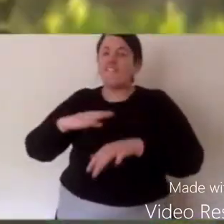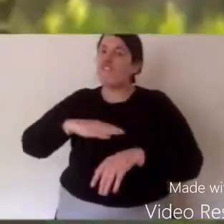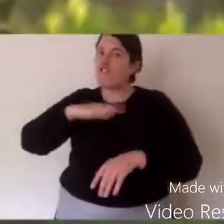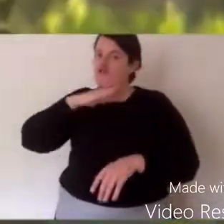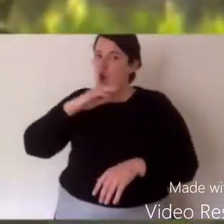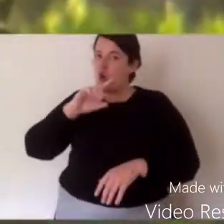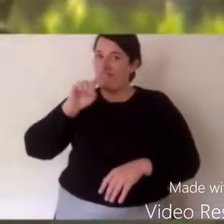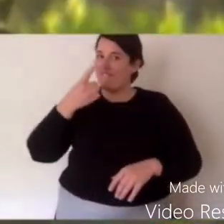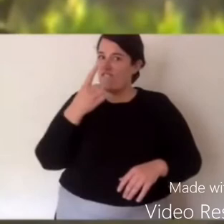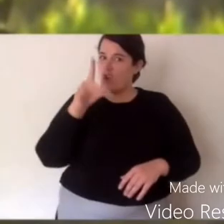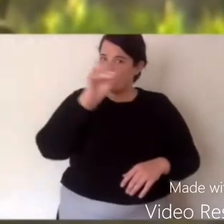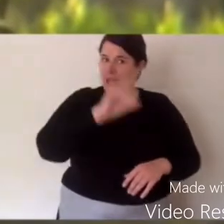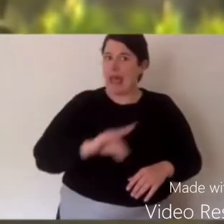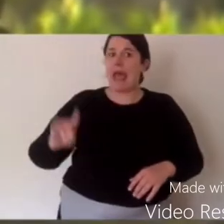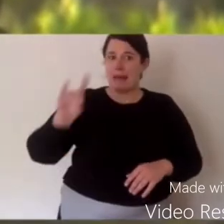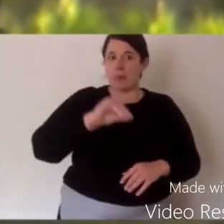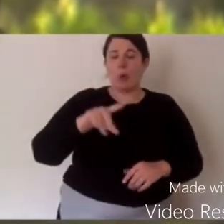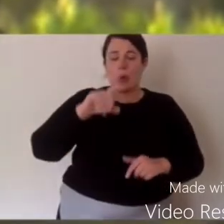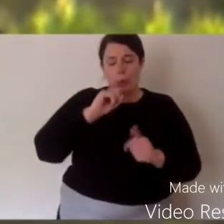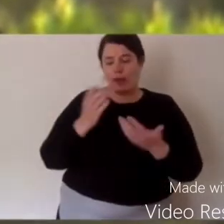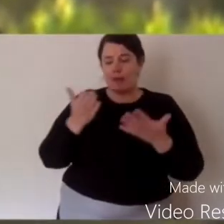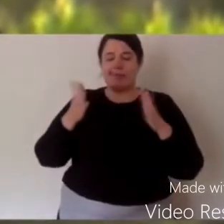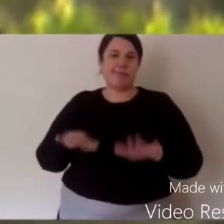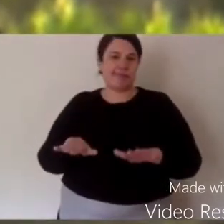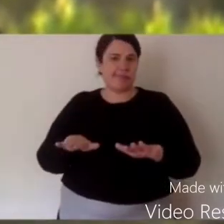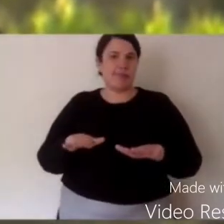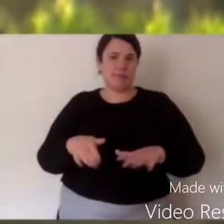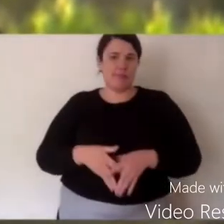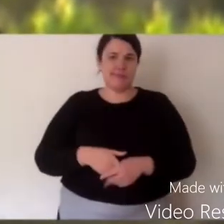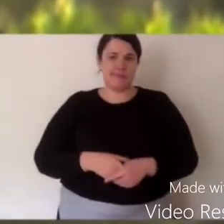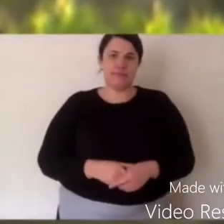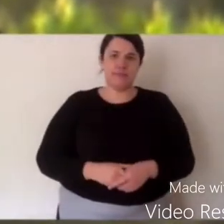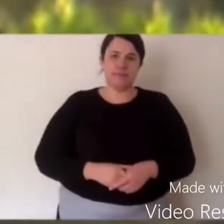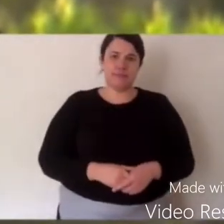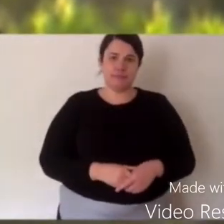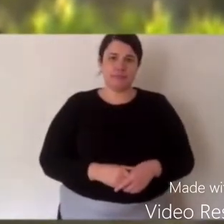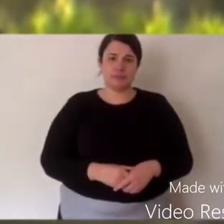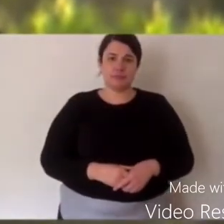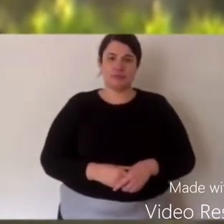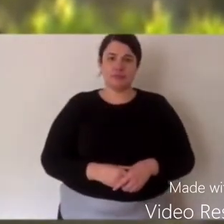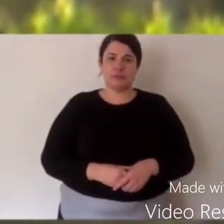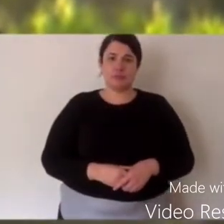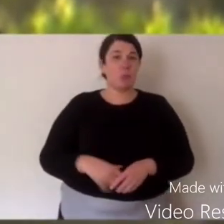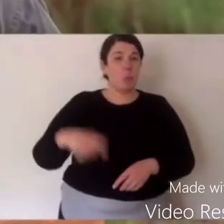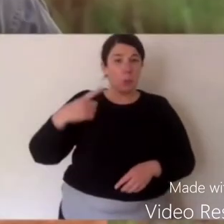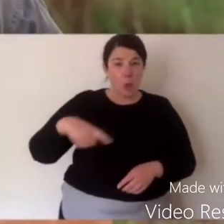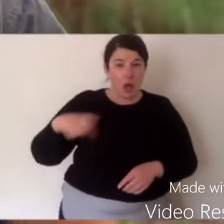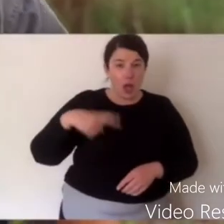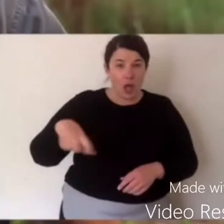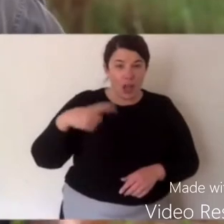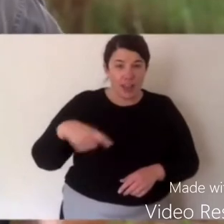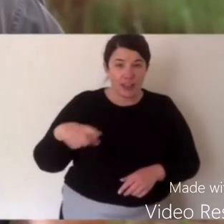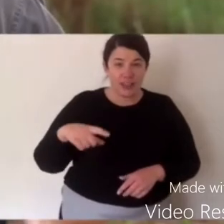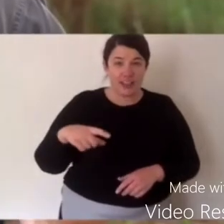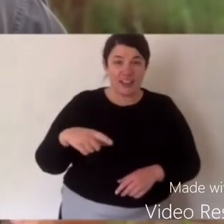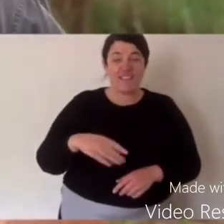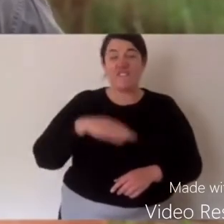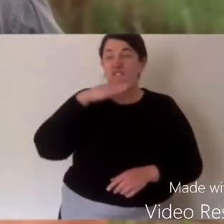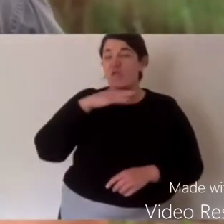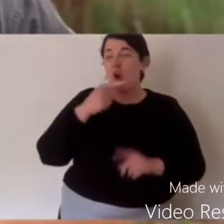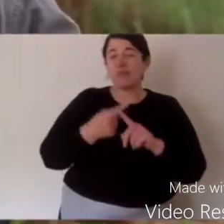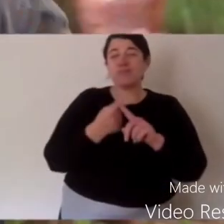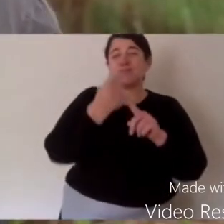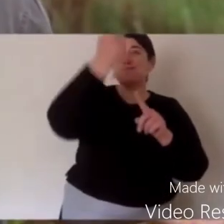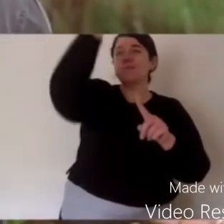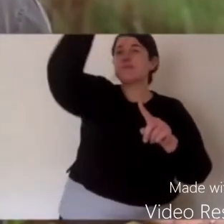this, the frogs are one of the first species to disappear. Some of the reasons for that are